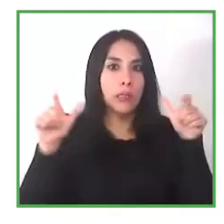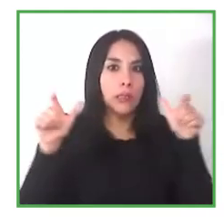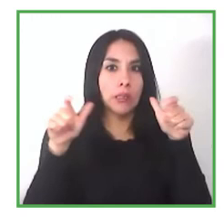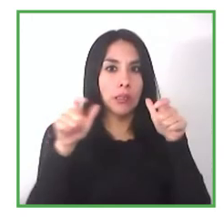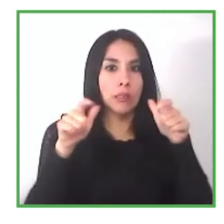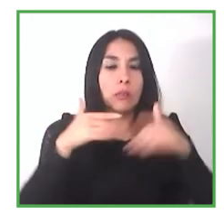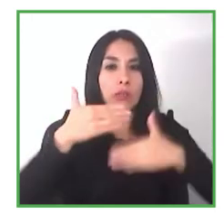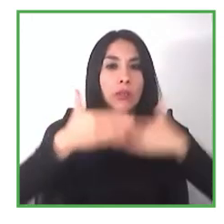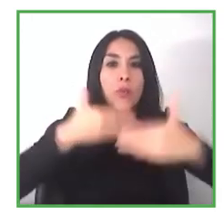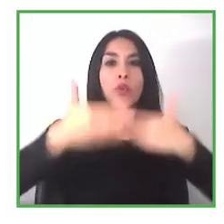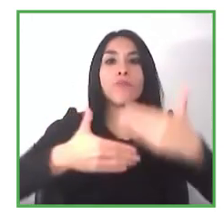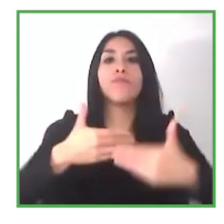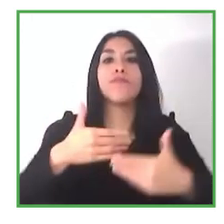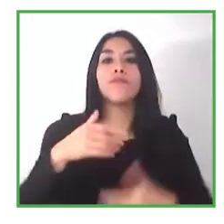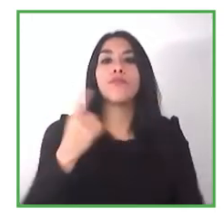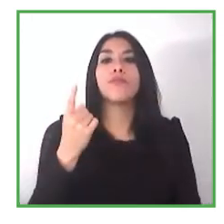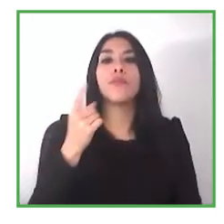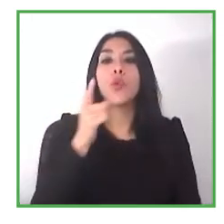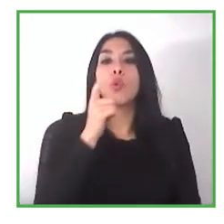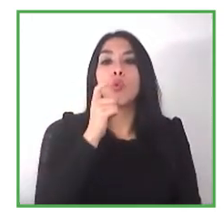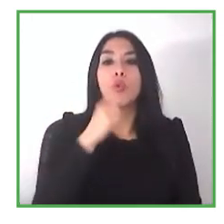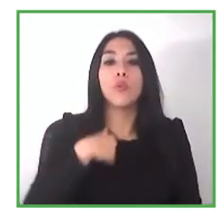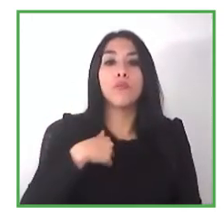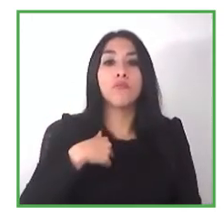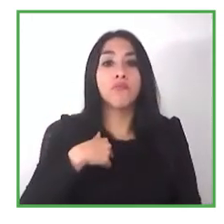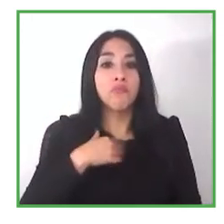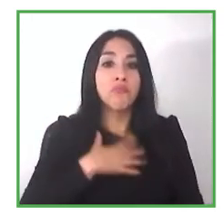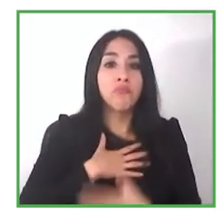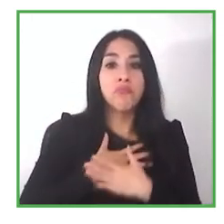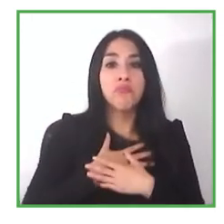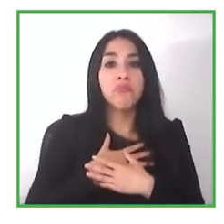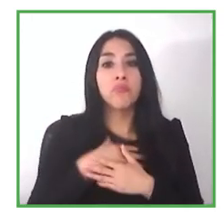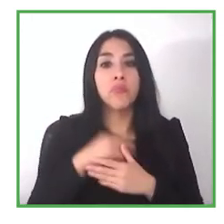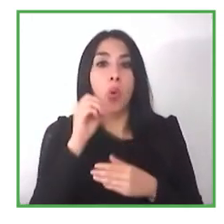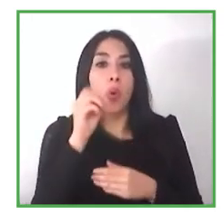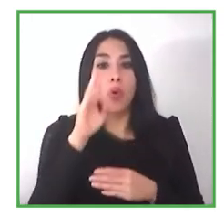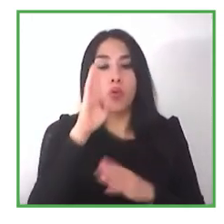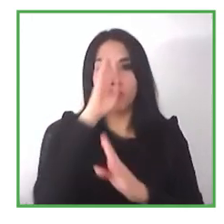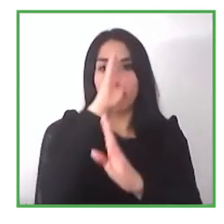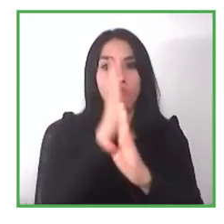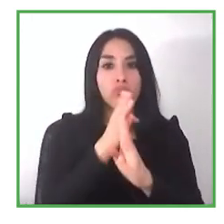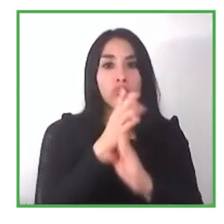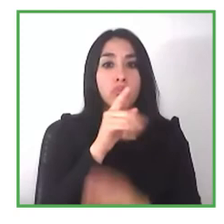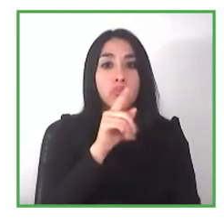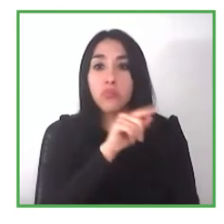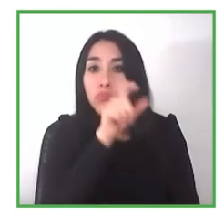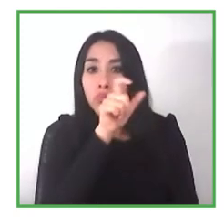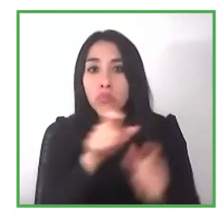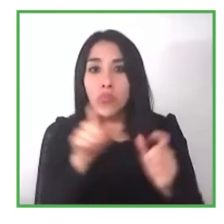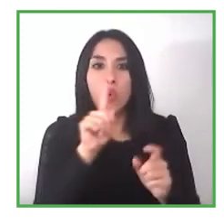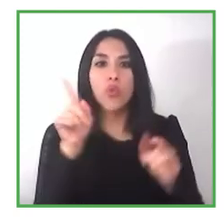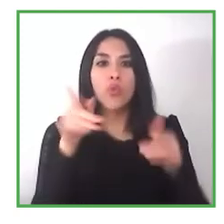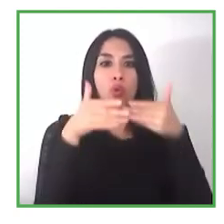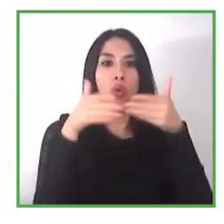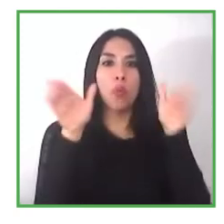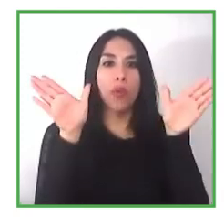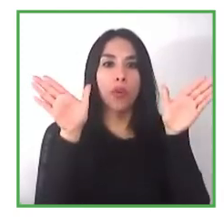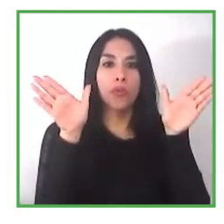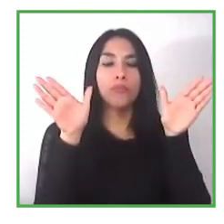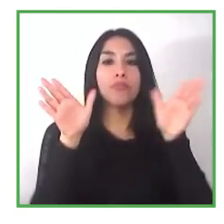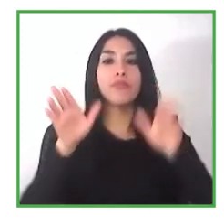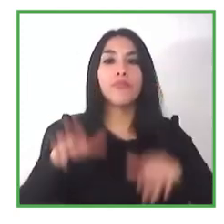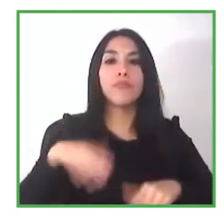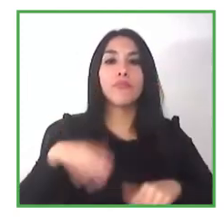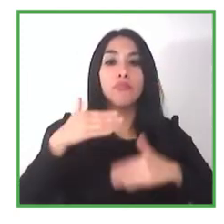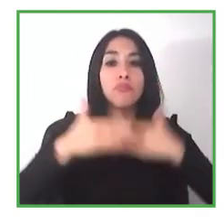in their enterprises but they face certain fears or people are not open to see